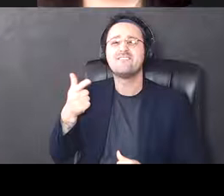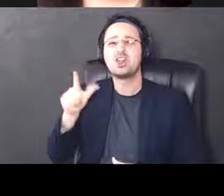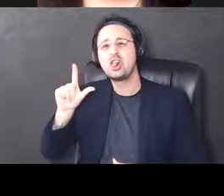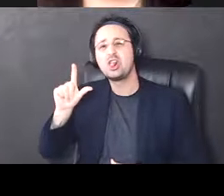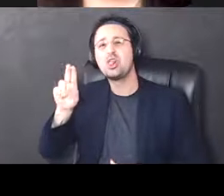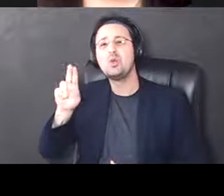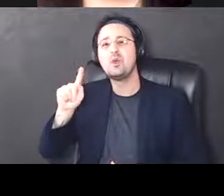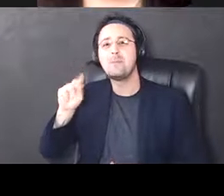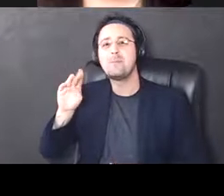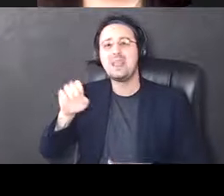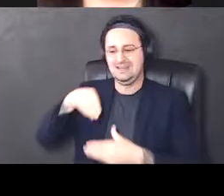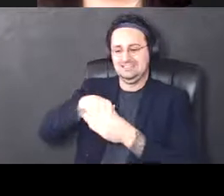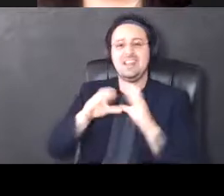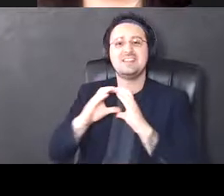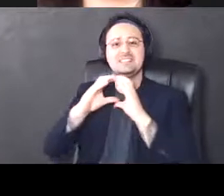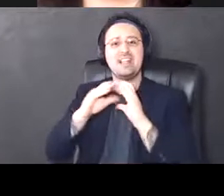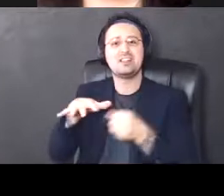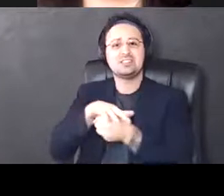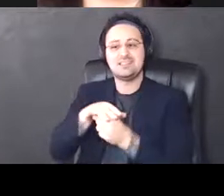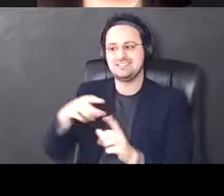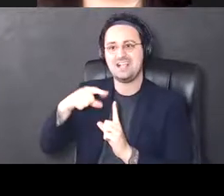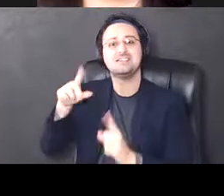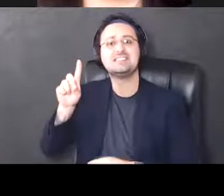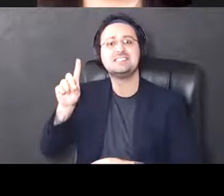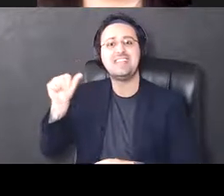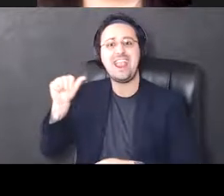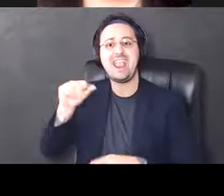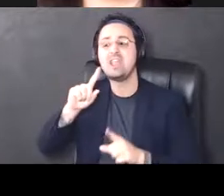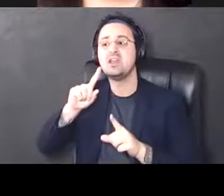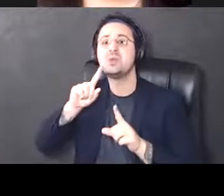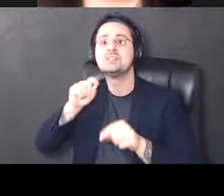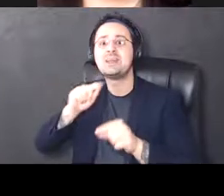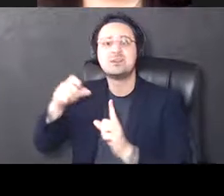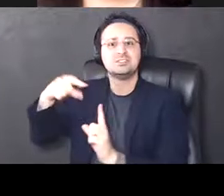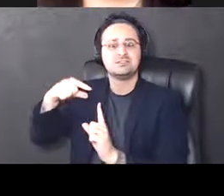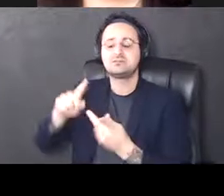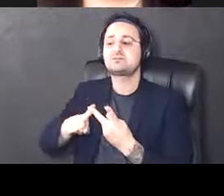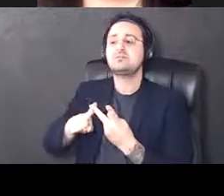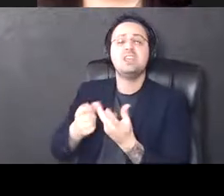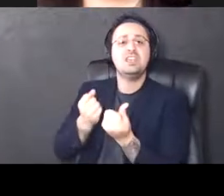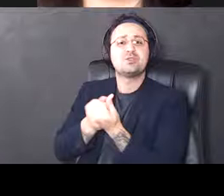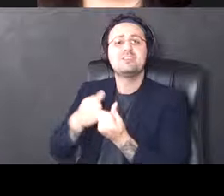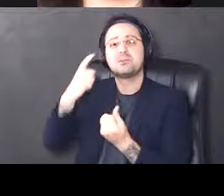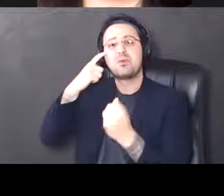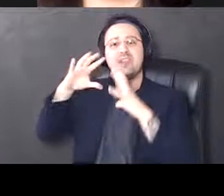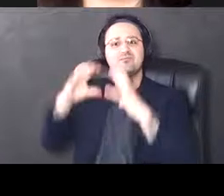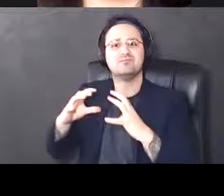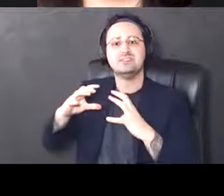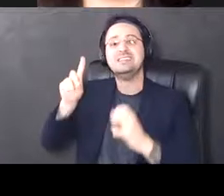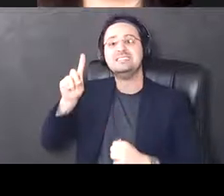extracellular space that activates NMDA receptors. It drives membrane depolarization and calcium